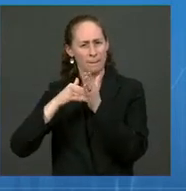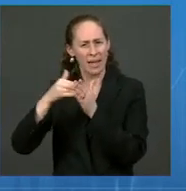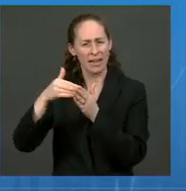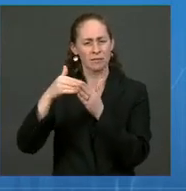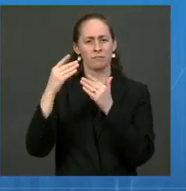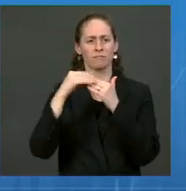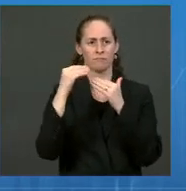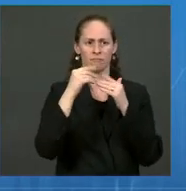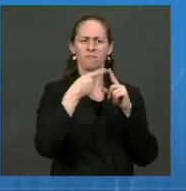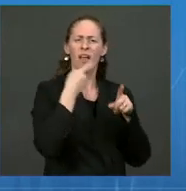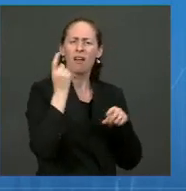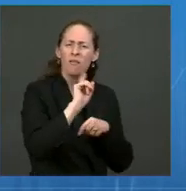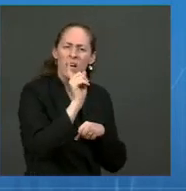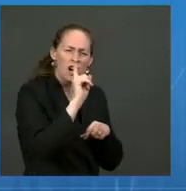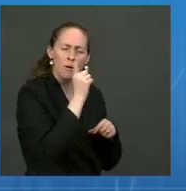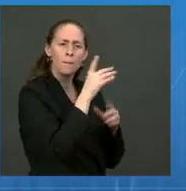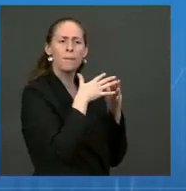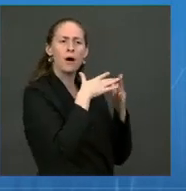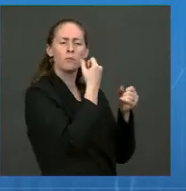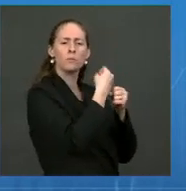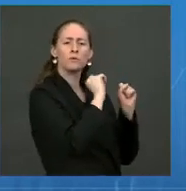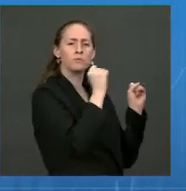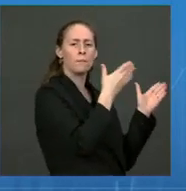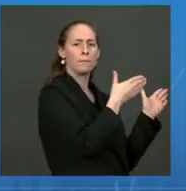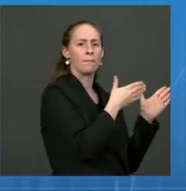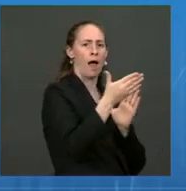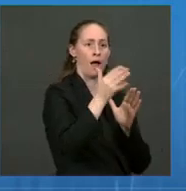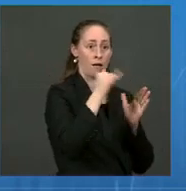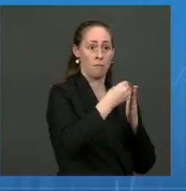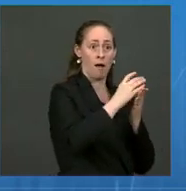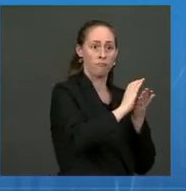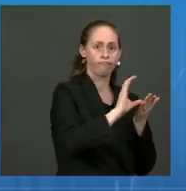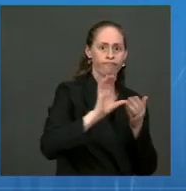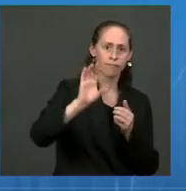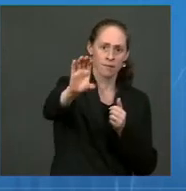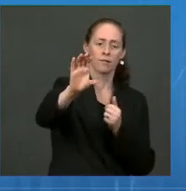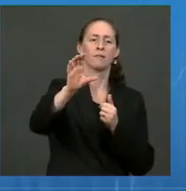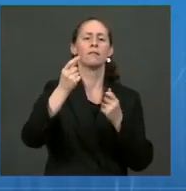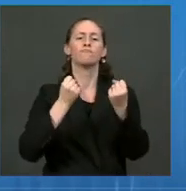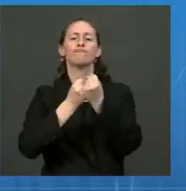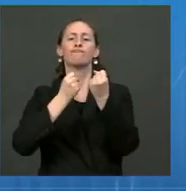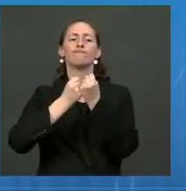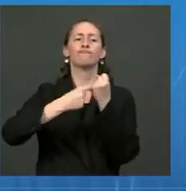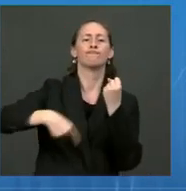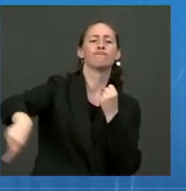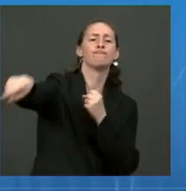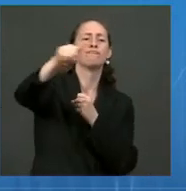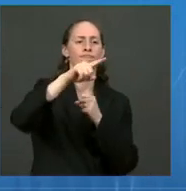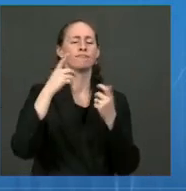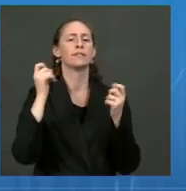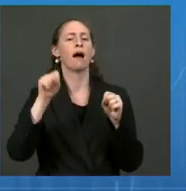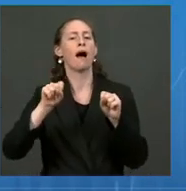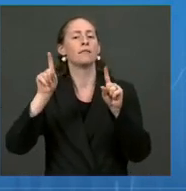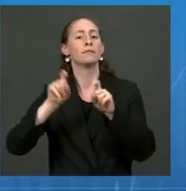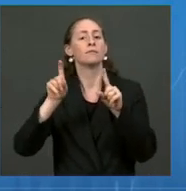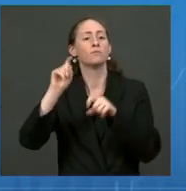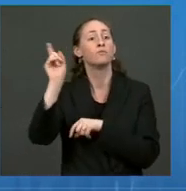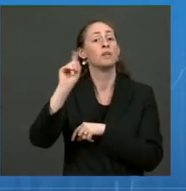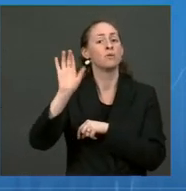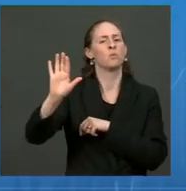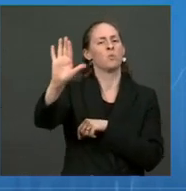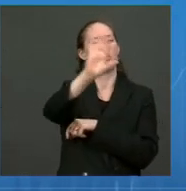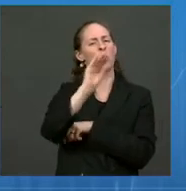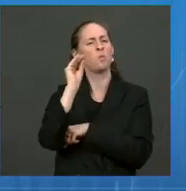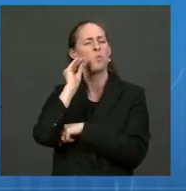support FDA authorization of additional over-the-counter at-home tests. Together, these